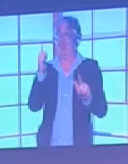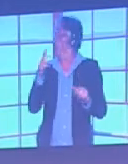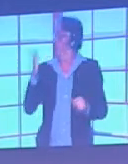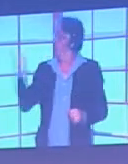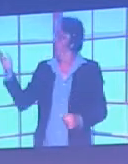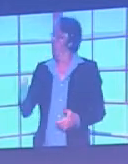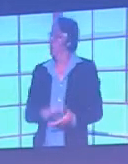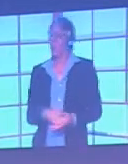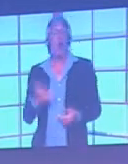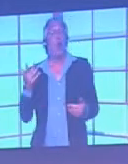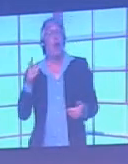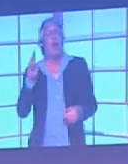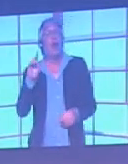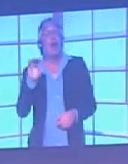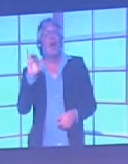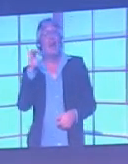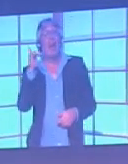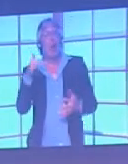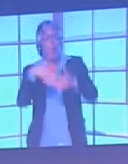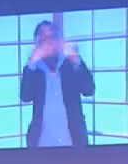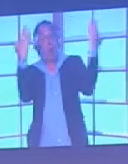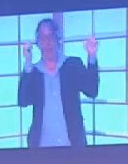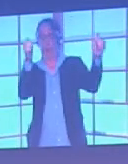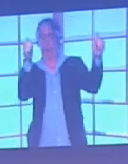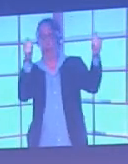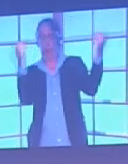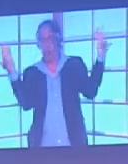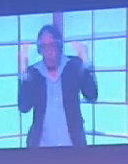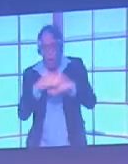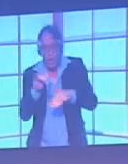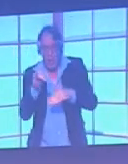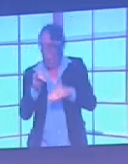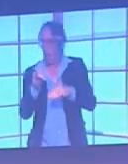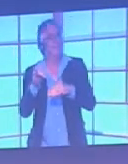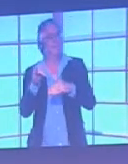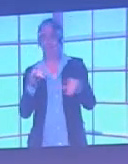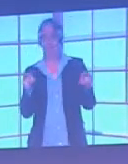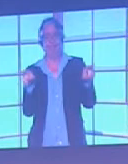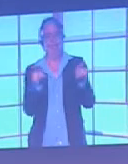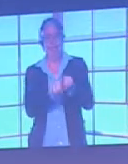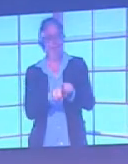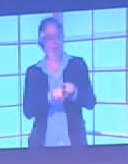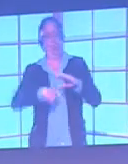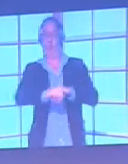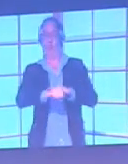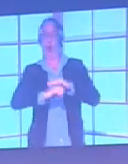Bright yellow is good, but not dark yellow, because that can appear to be the same colour as the pitch.